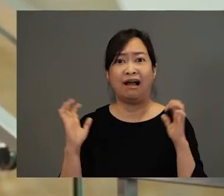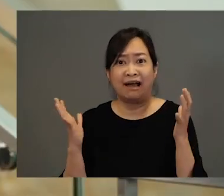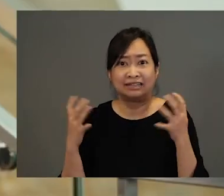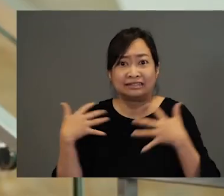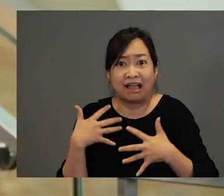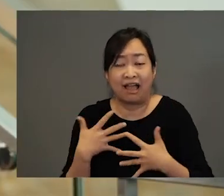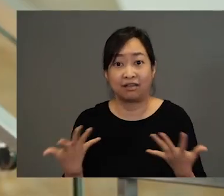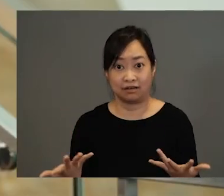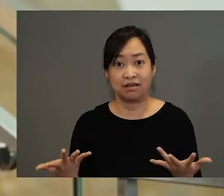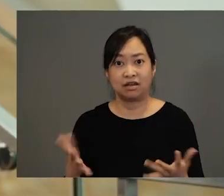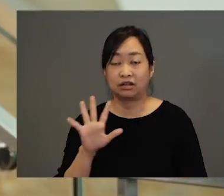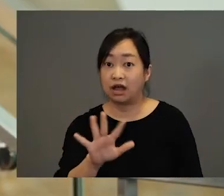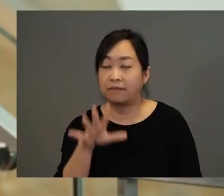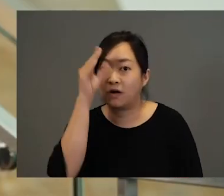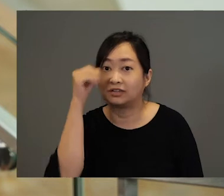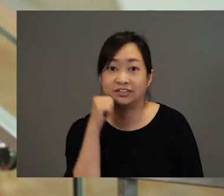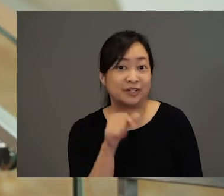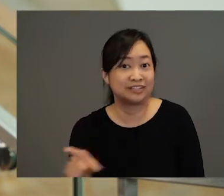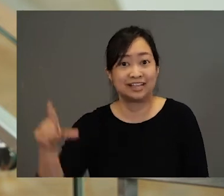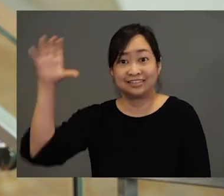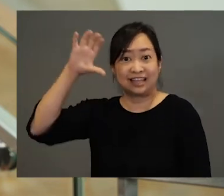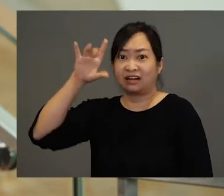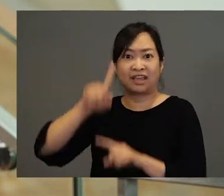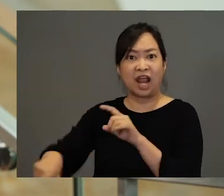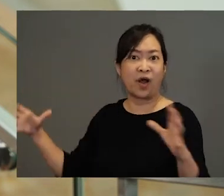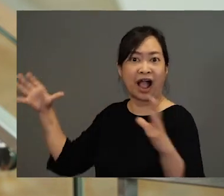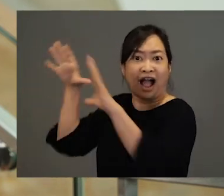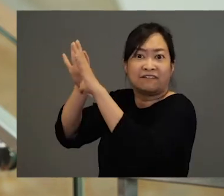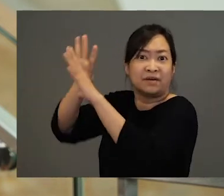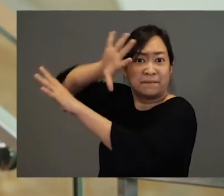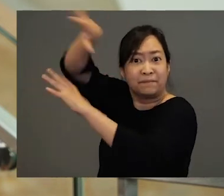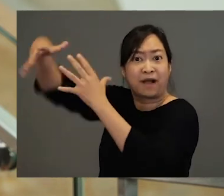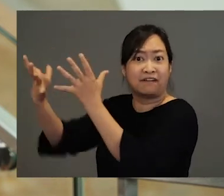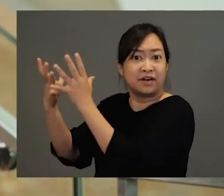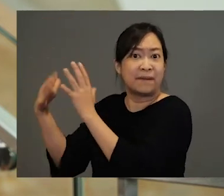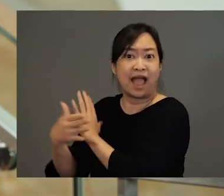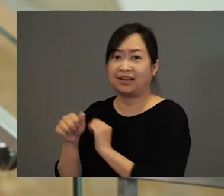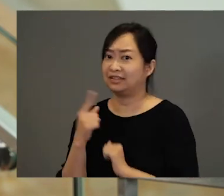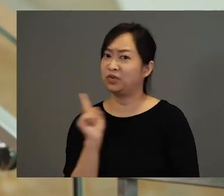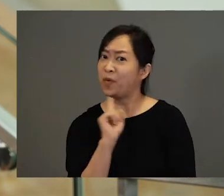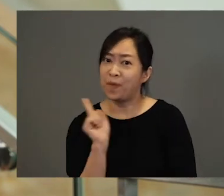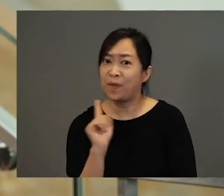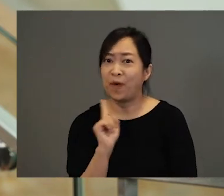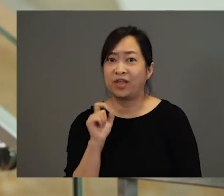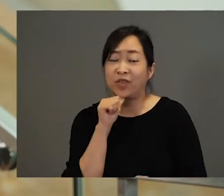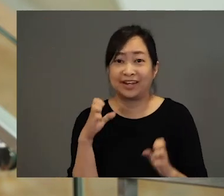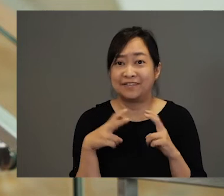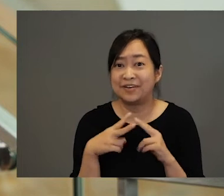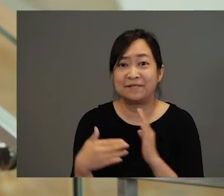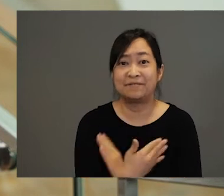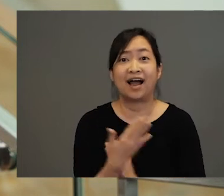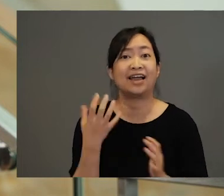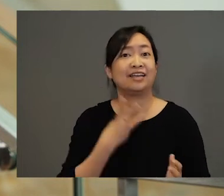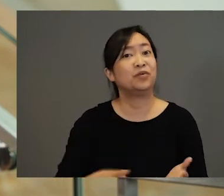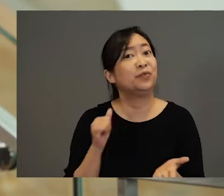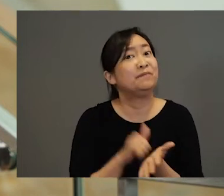Now, boys and girls, the mighty sun cannot be covered or blocked by anything, not even by an